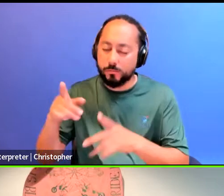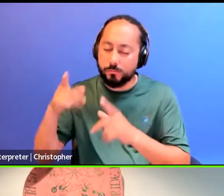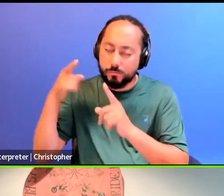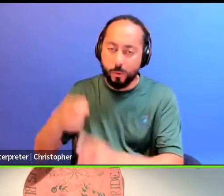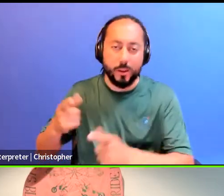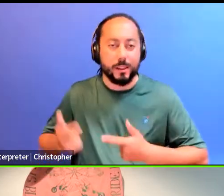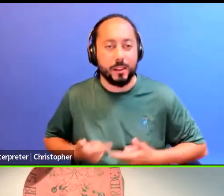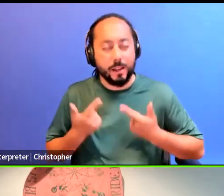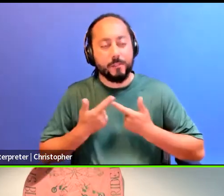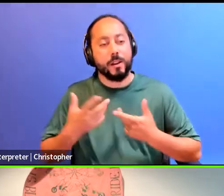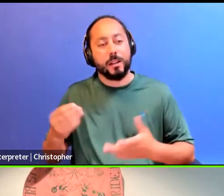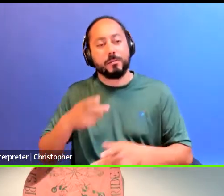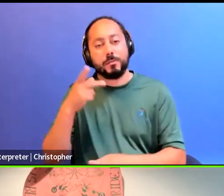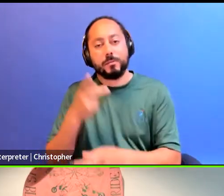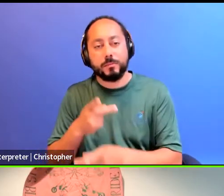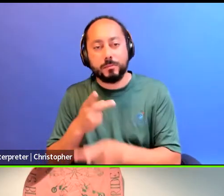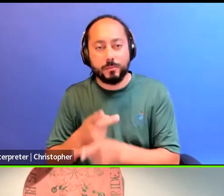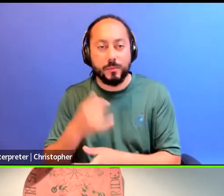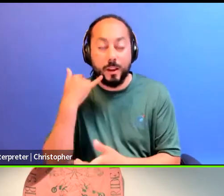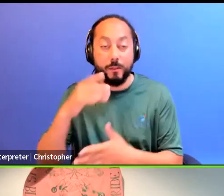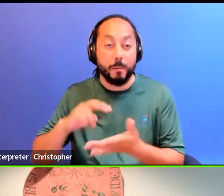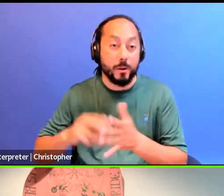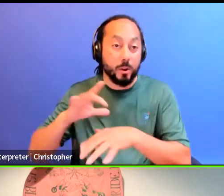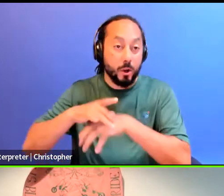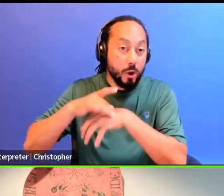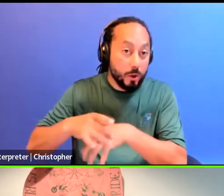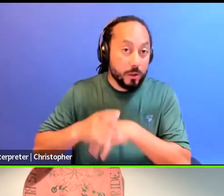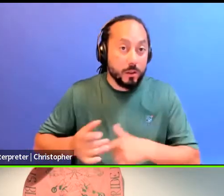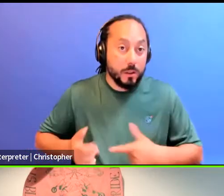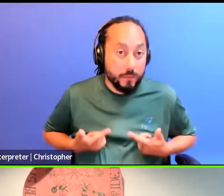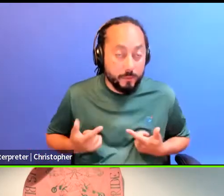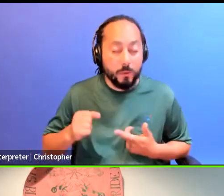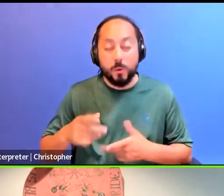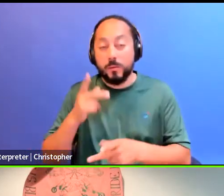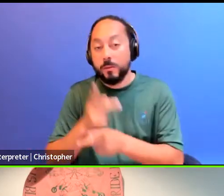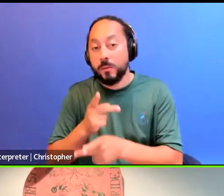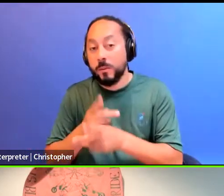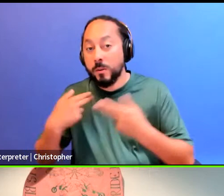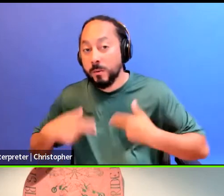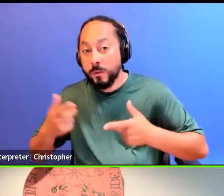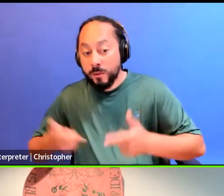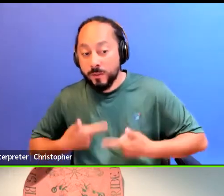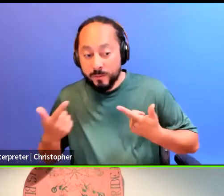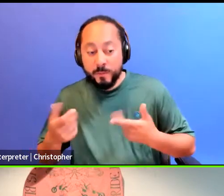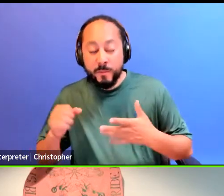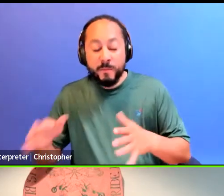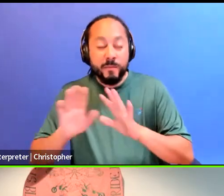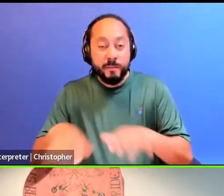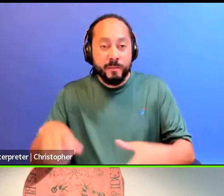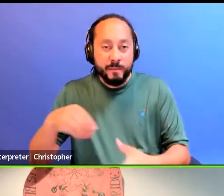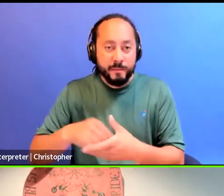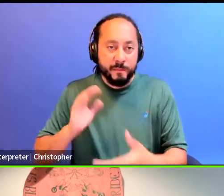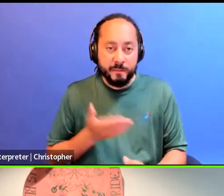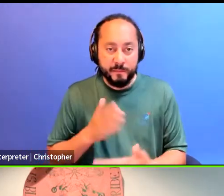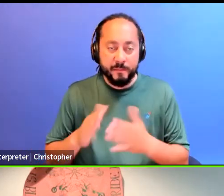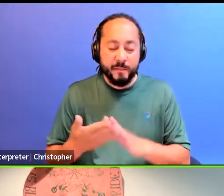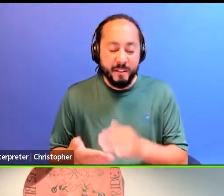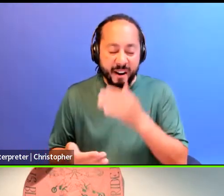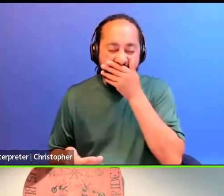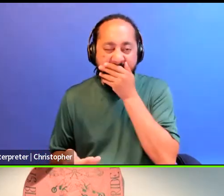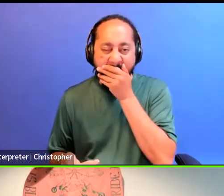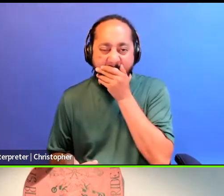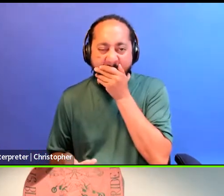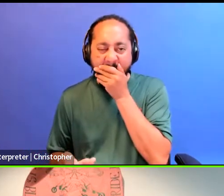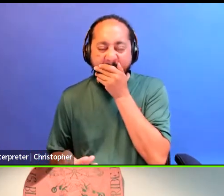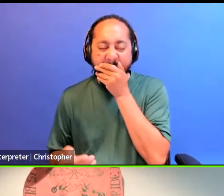of, whether that's planetary life and earthly life, whether that's human life, whether that's, you know, the children in our communities, whether that's the people